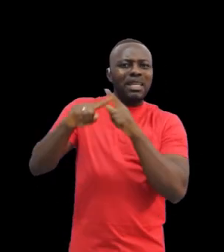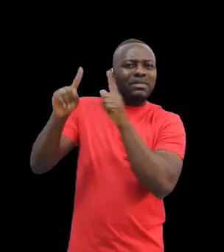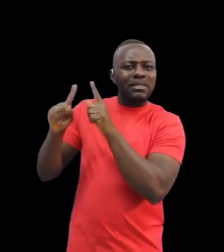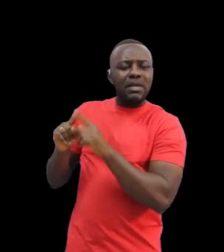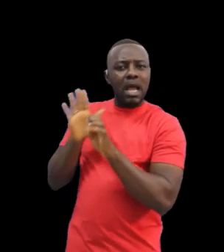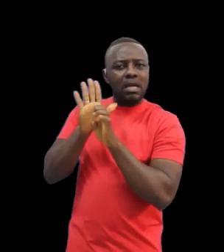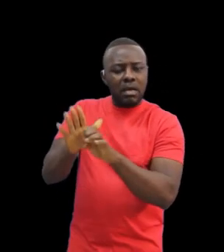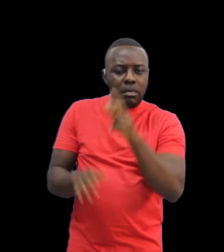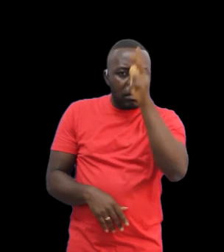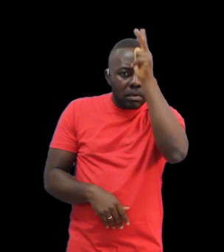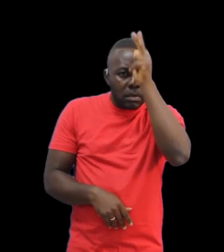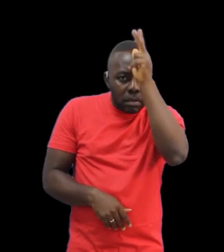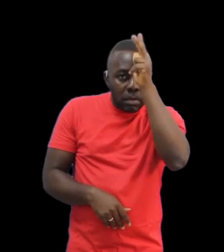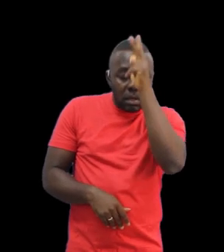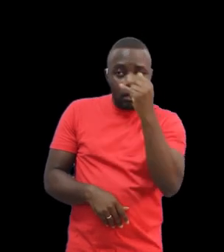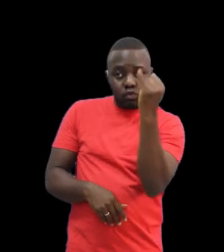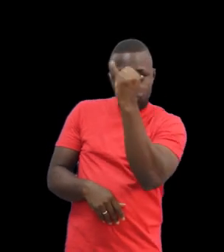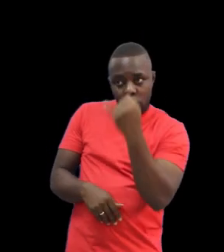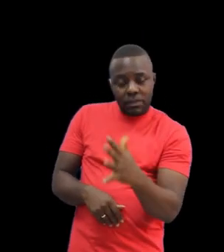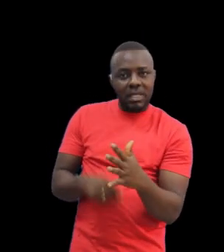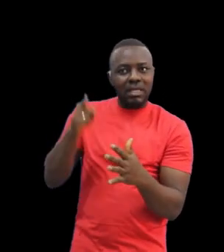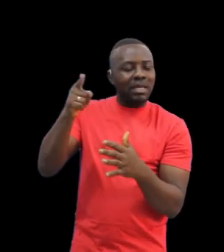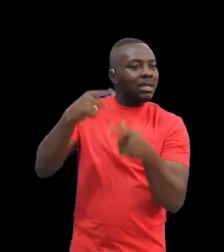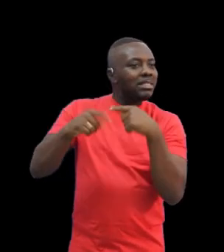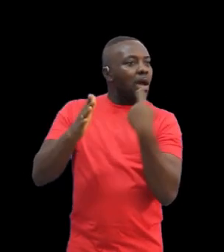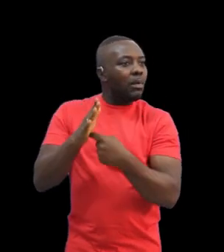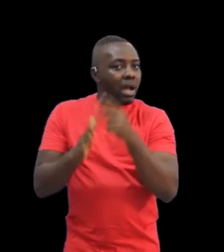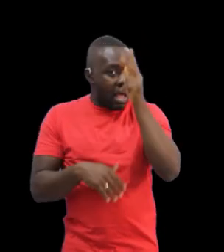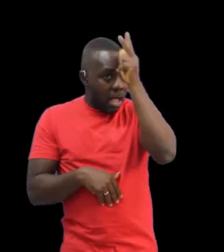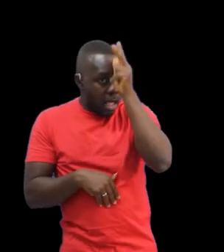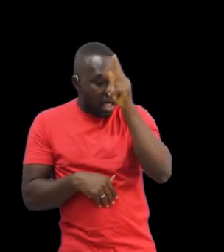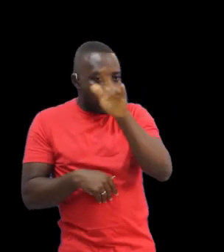He would draw a hen and then fingerspell H-E-N.